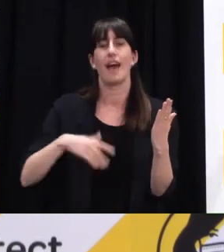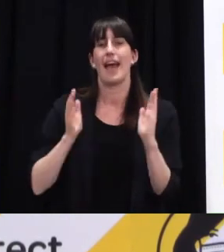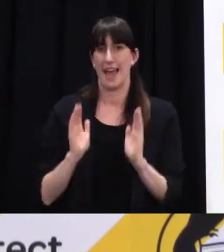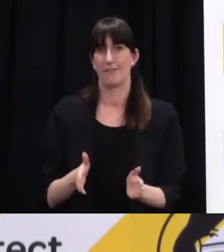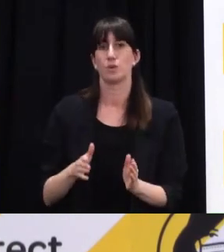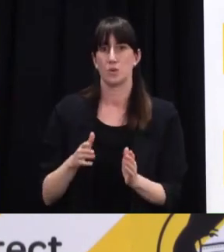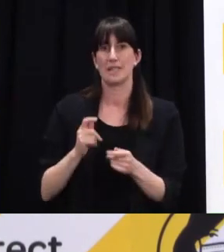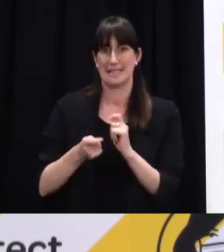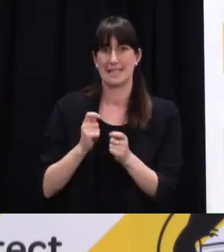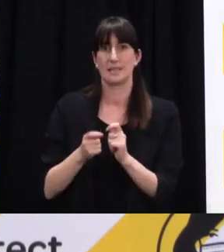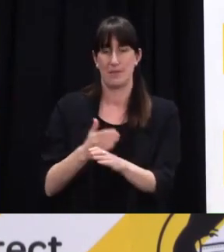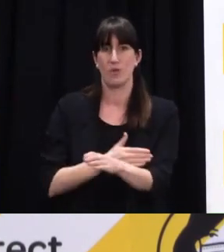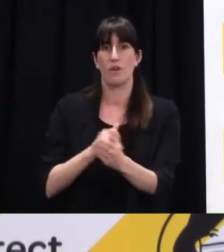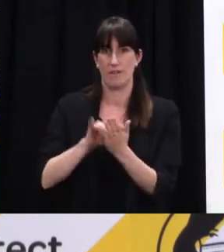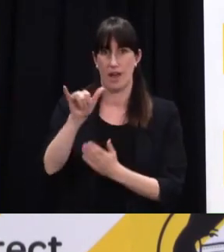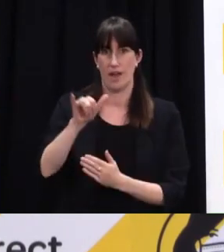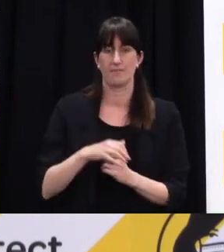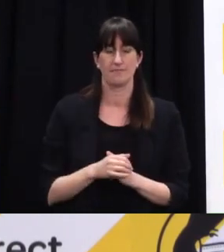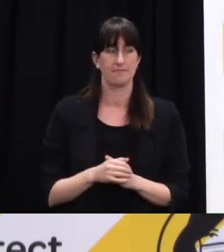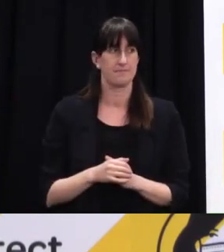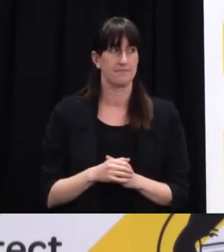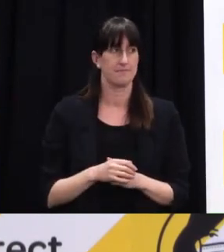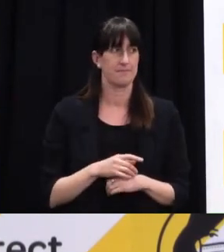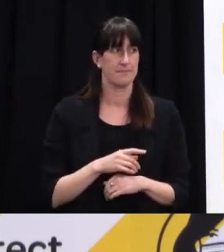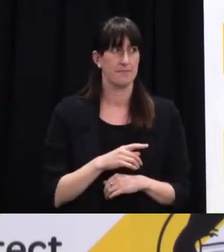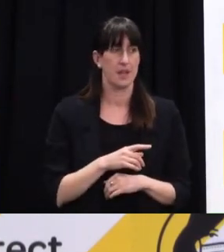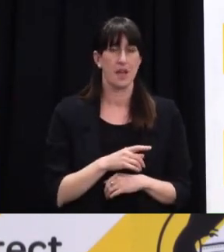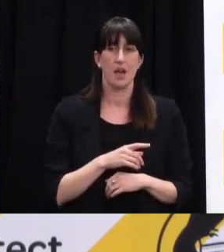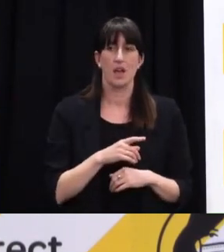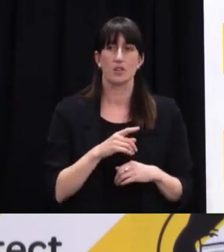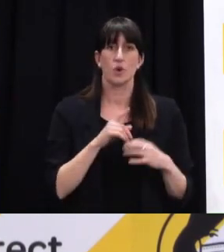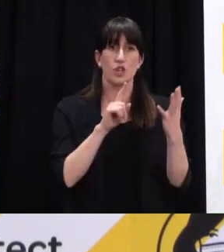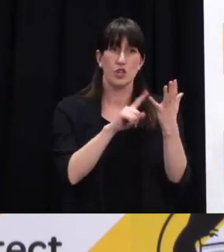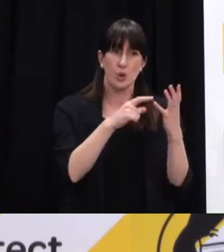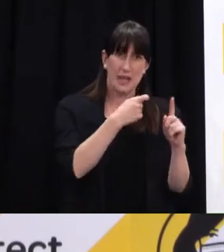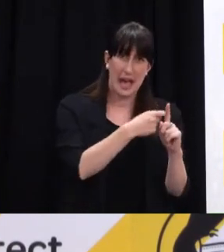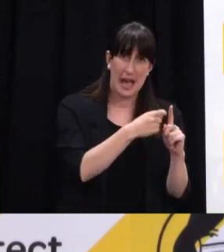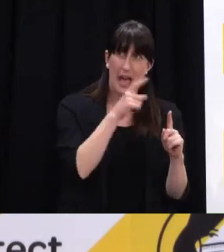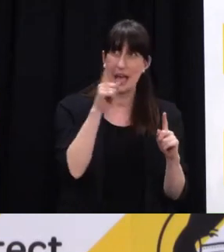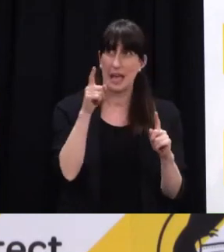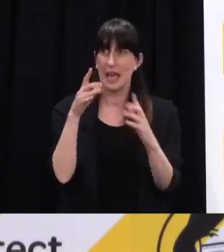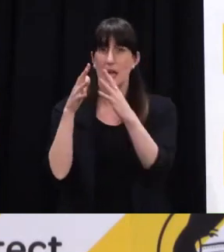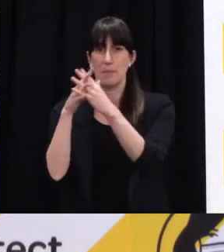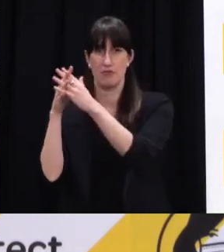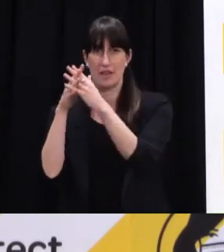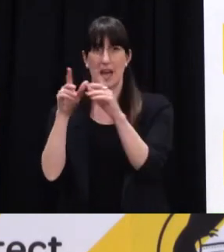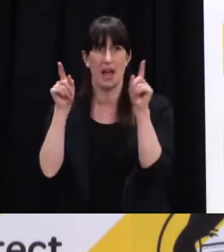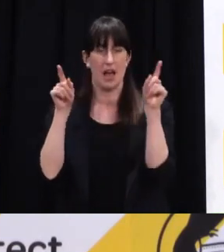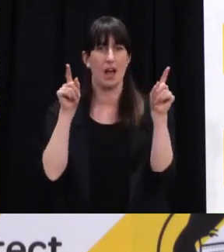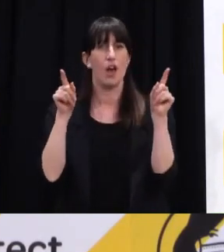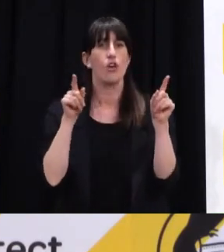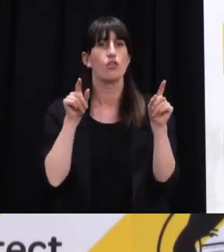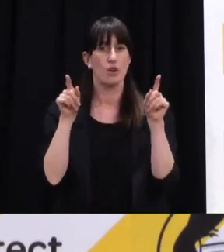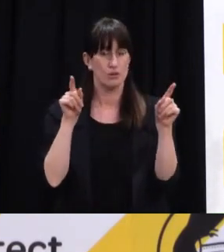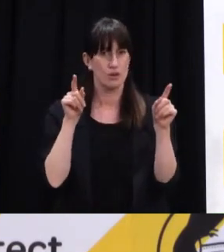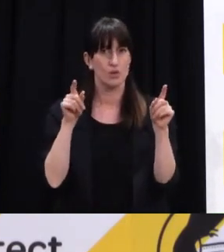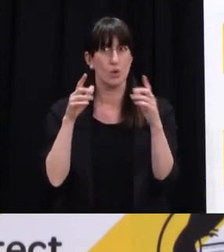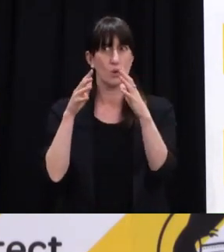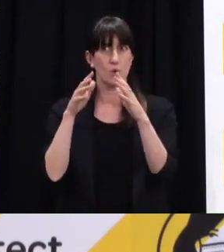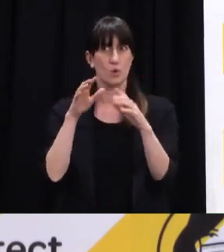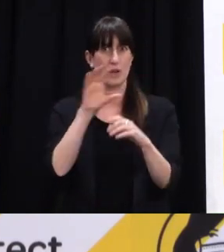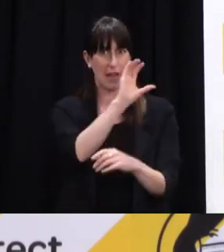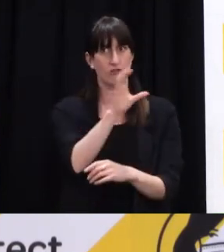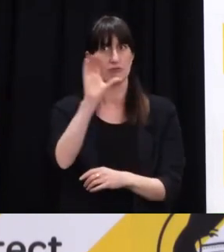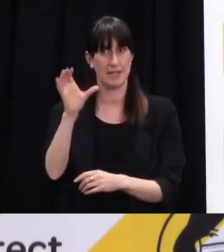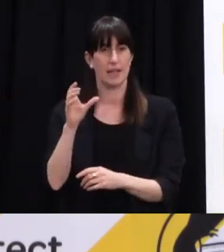earlier in the year, but only from people travelling from the UK or from the US, which were our highest number of cases being imported at that